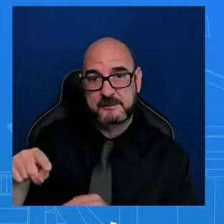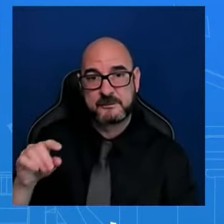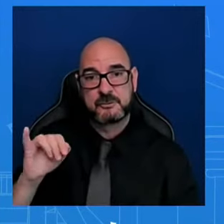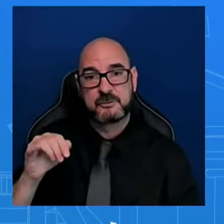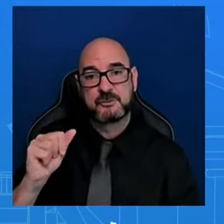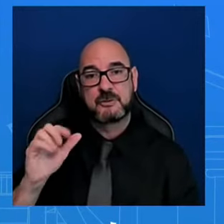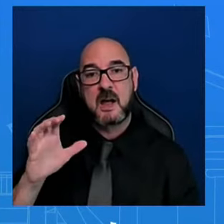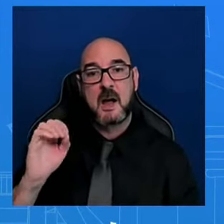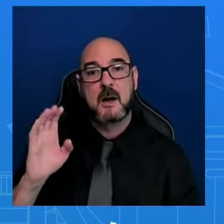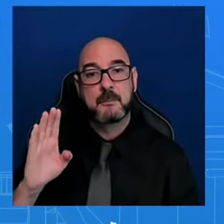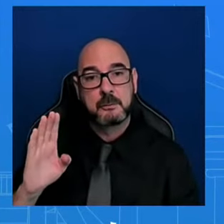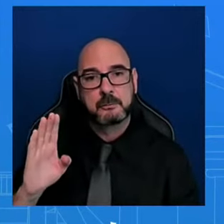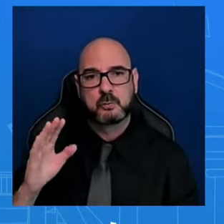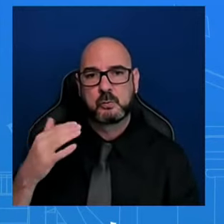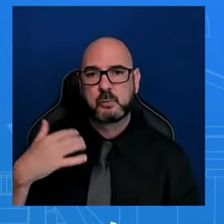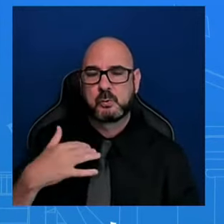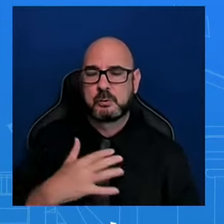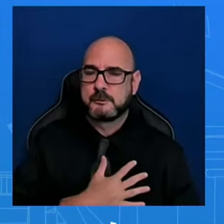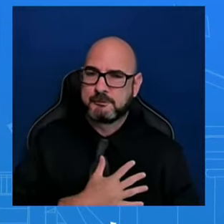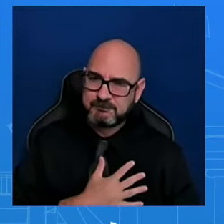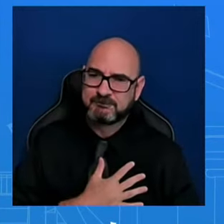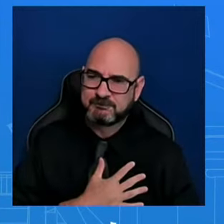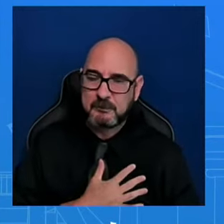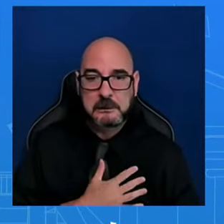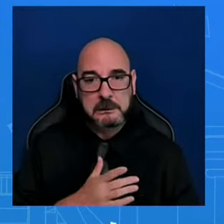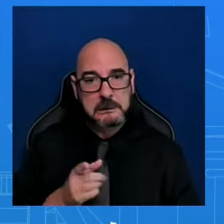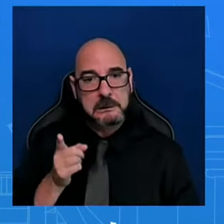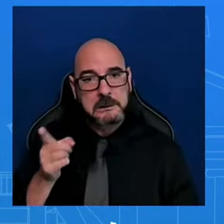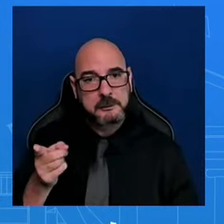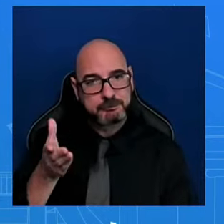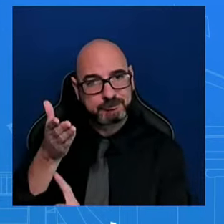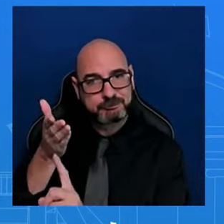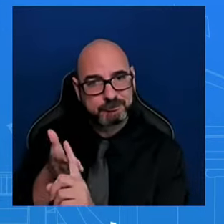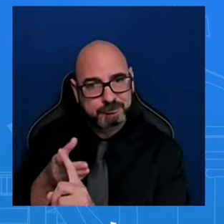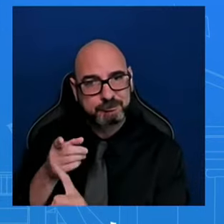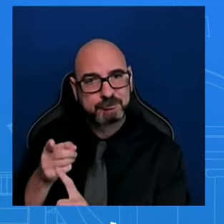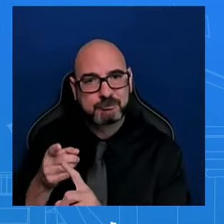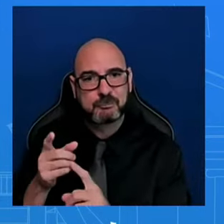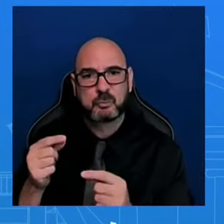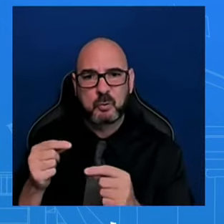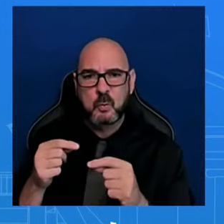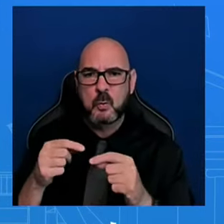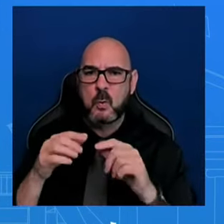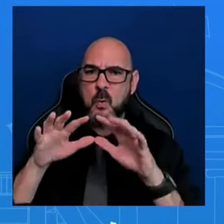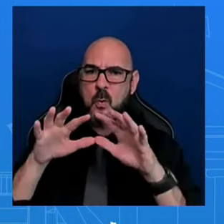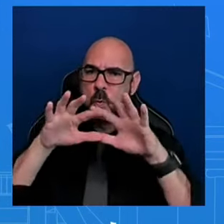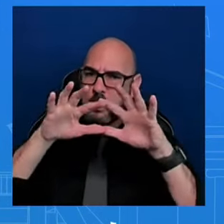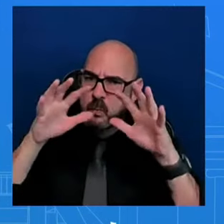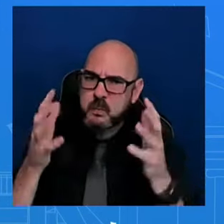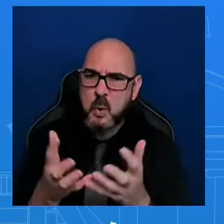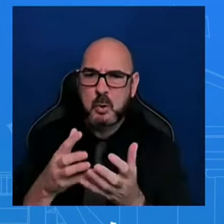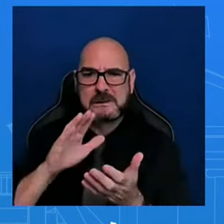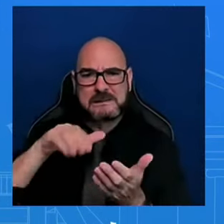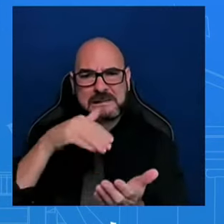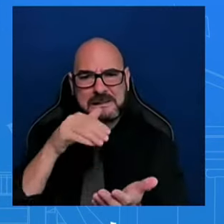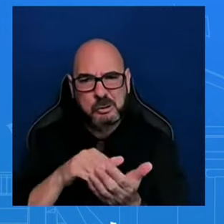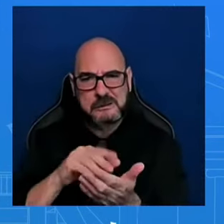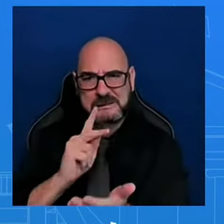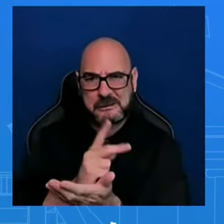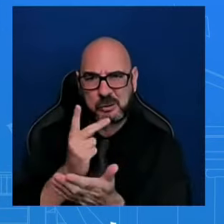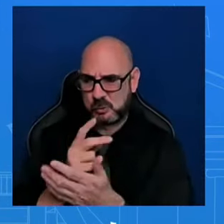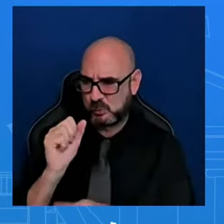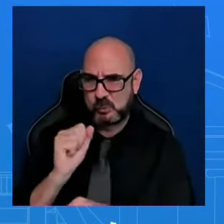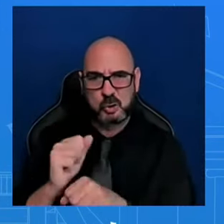he and the World Central Kitchen workers were doing heroic work, as I just mentioned. And what